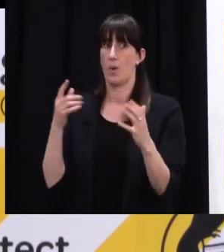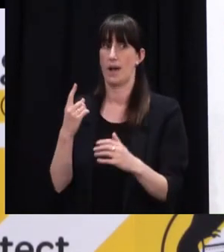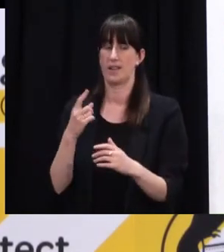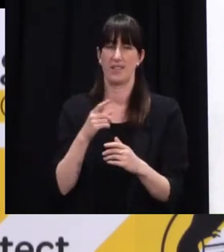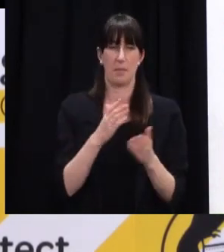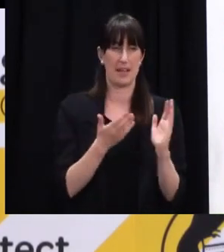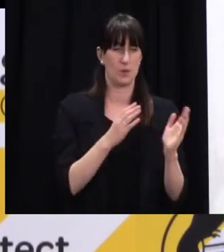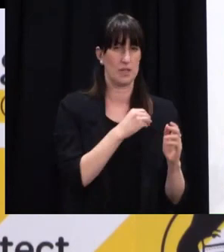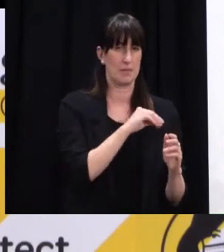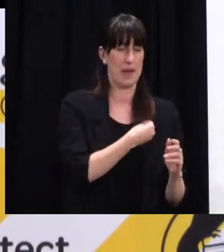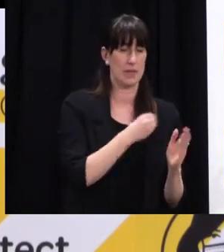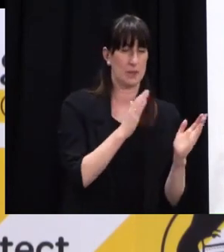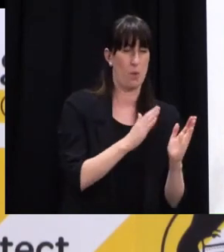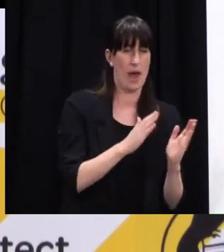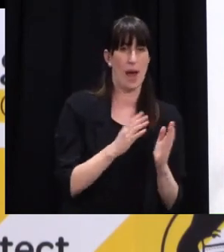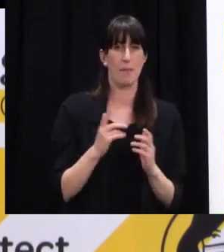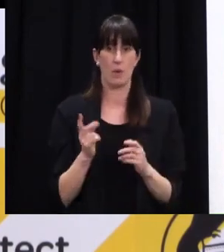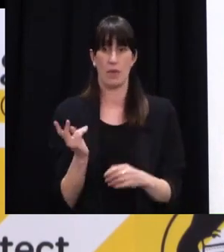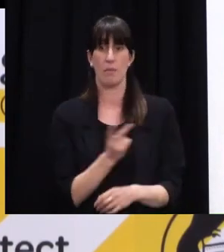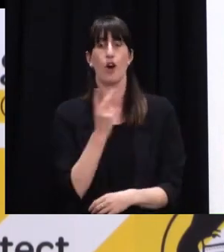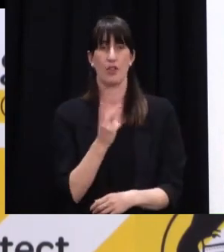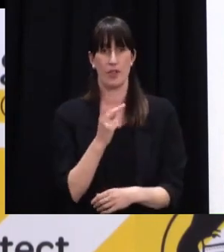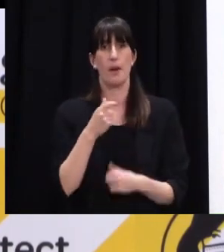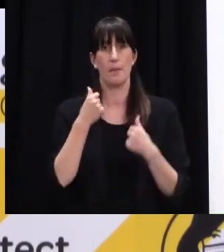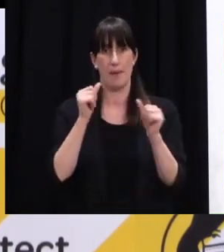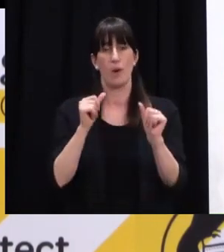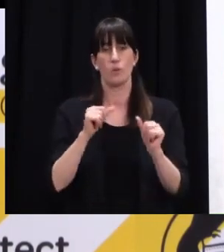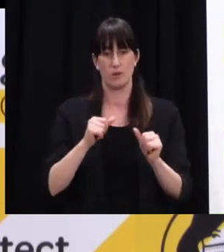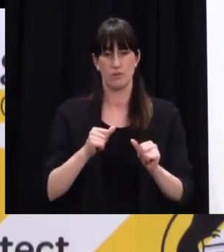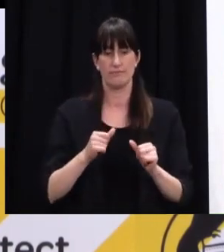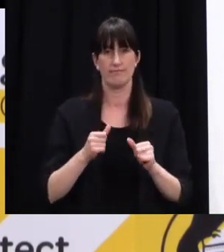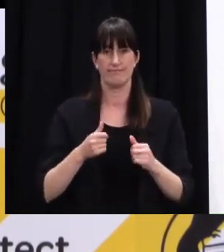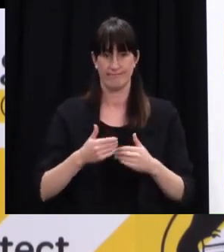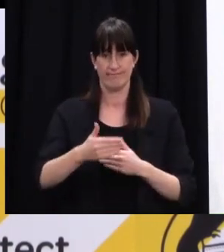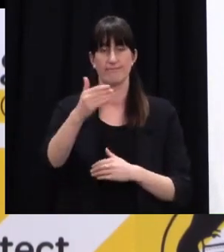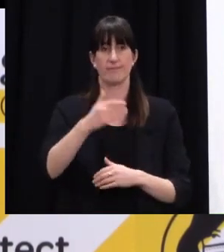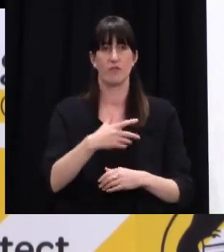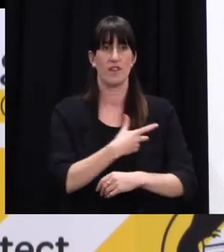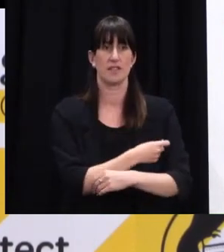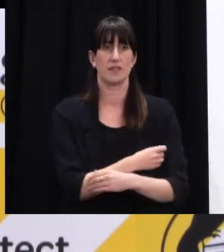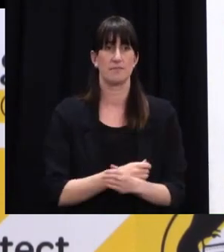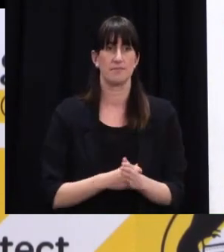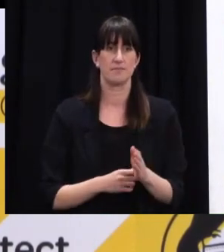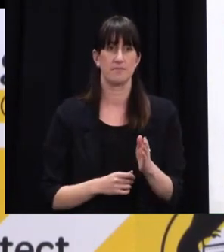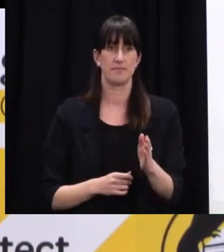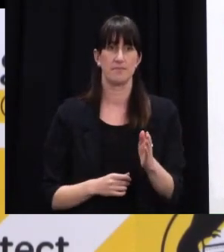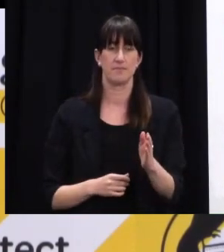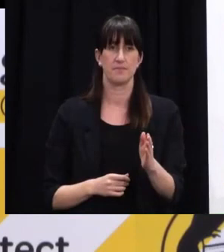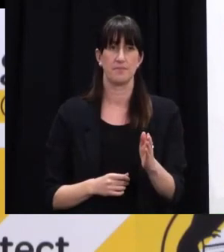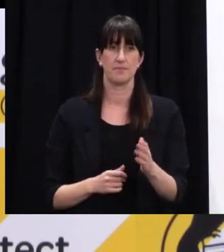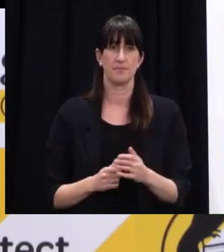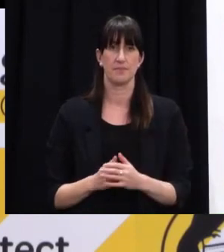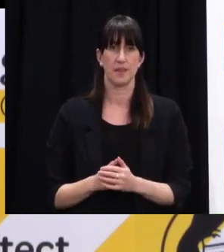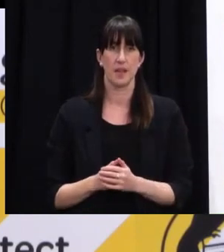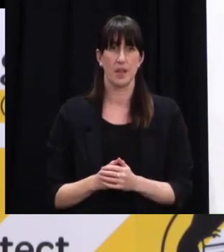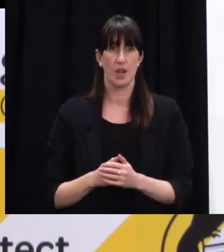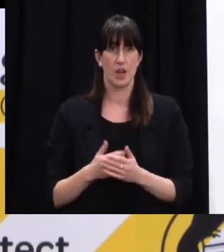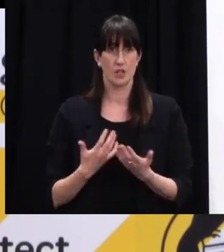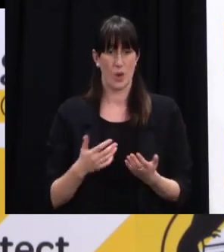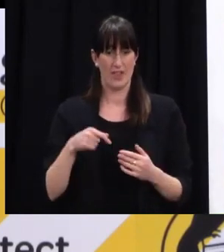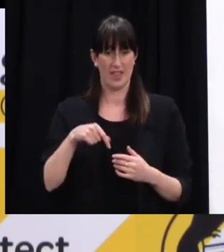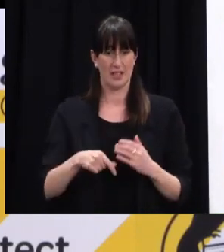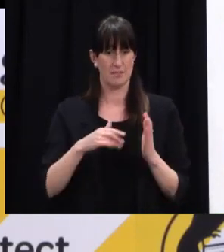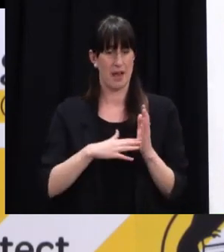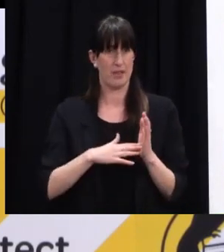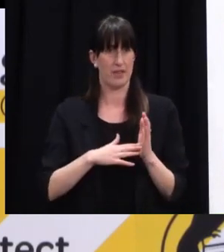the two of them carry us through. Tova. How concerned are you about freight supply with two inter-Islander fairies out for maintenance later this month